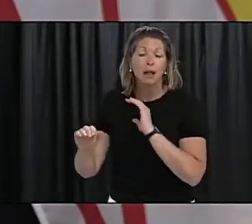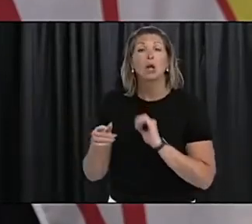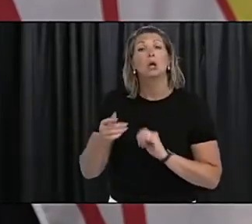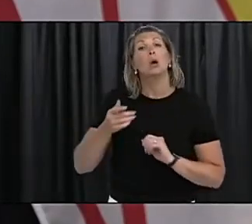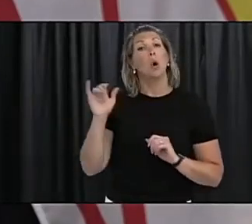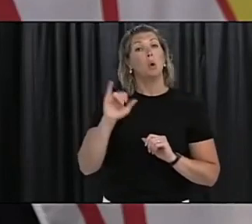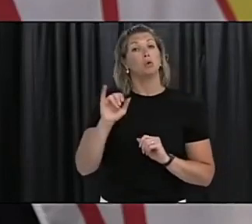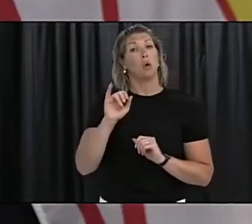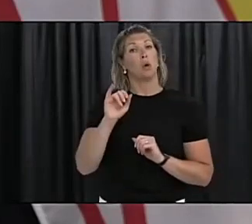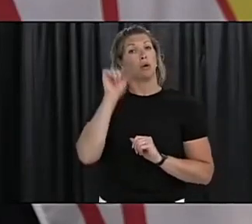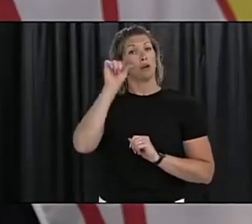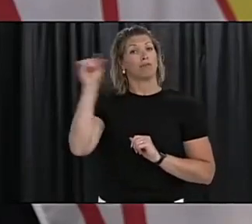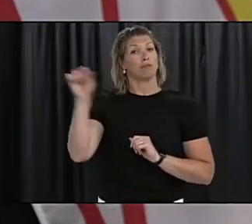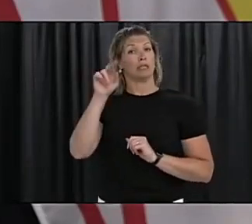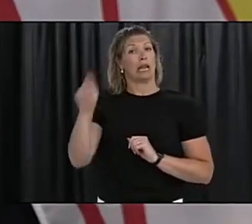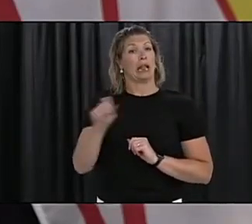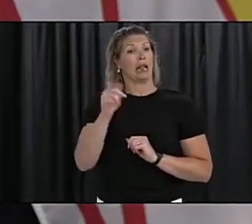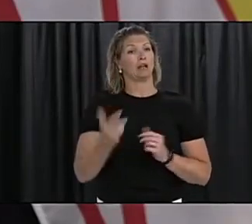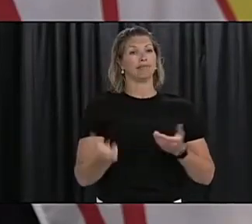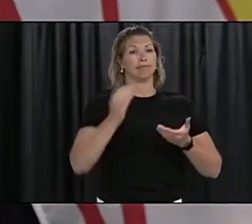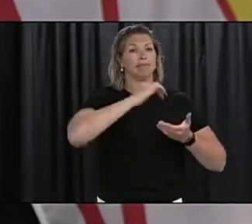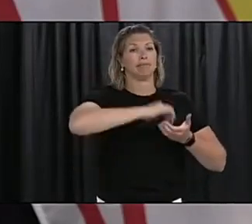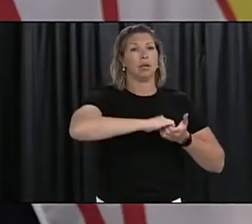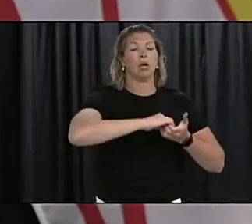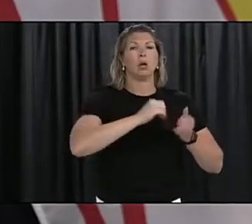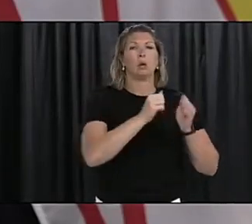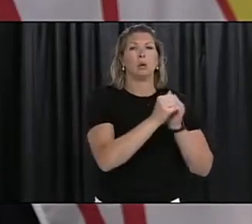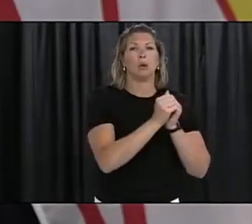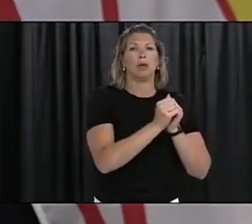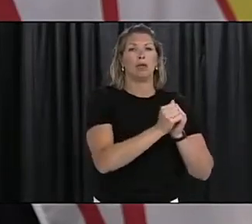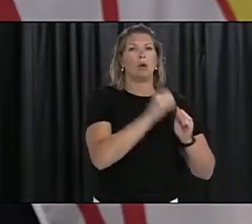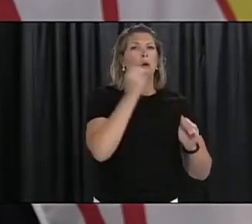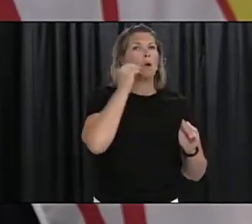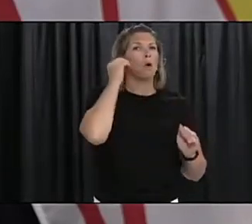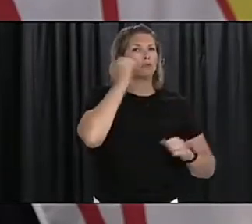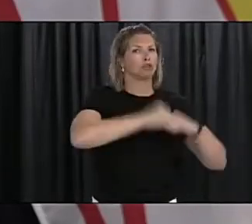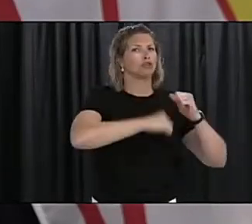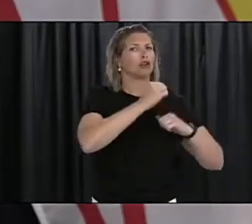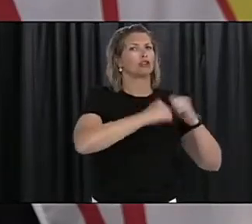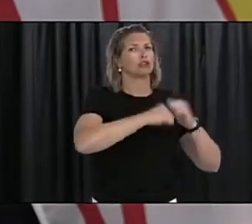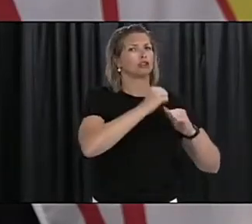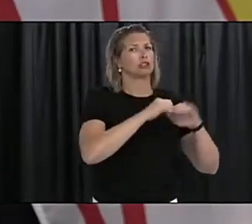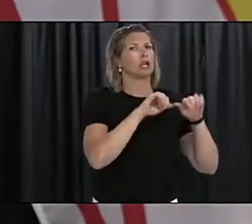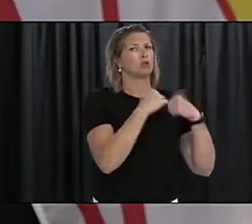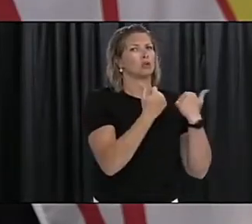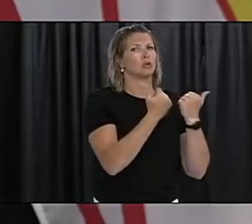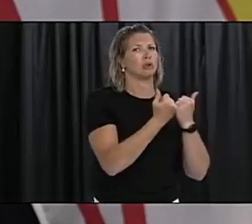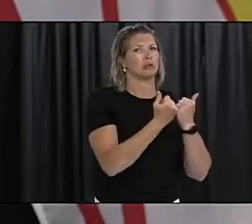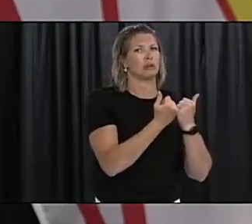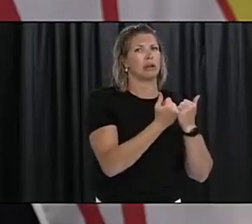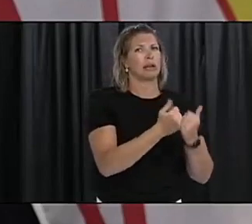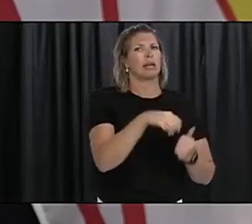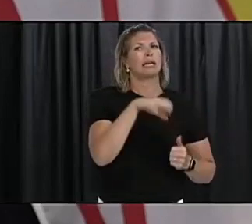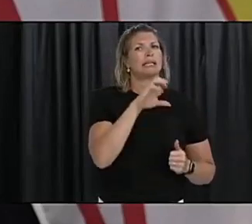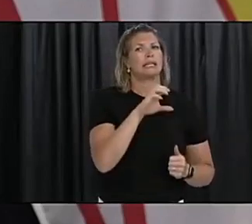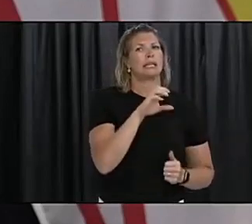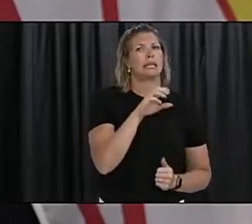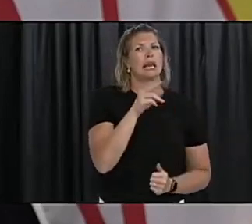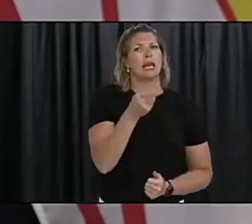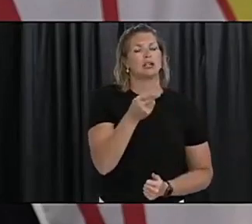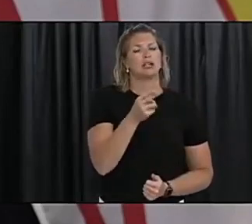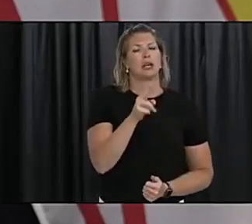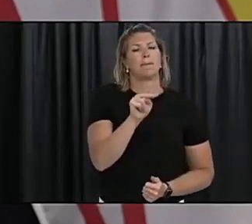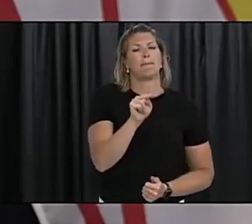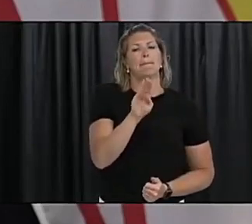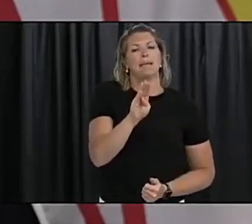Association, and you can email those folks at amin.chbanl.ca. So